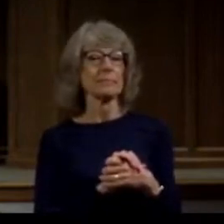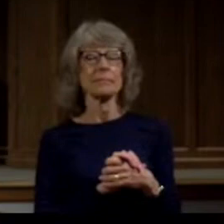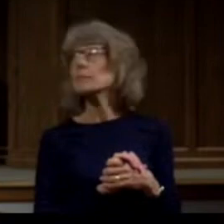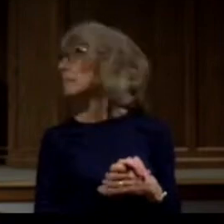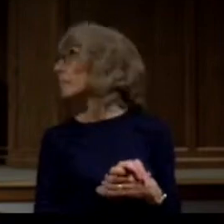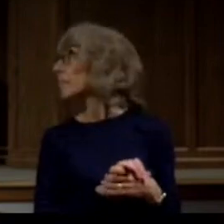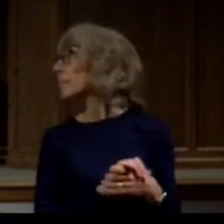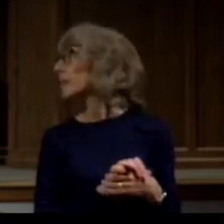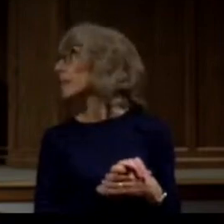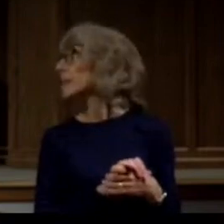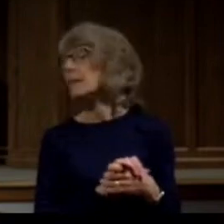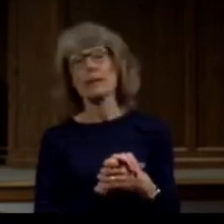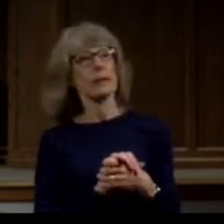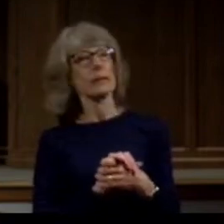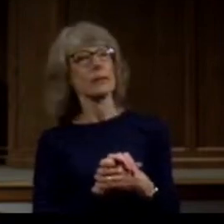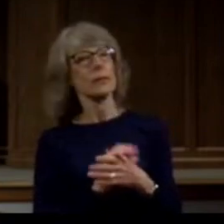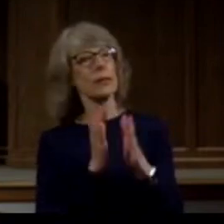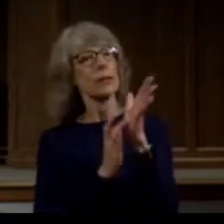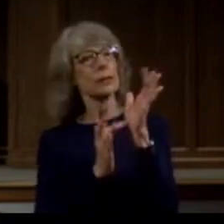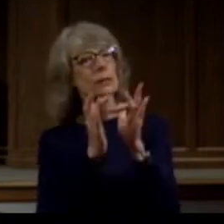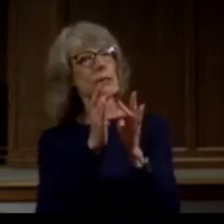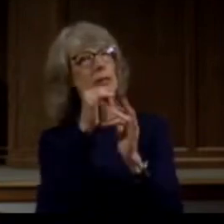what does Jesus do for us